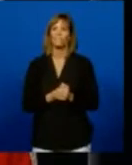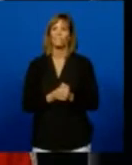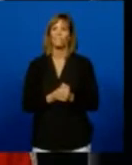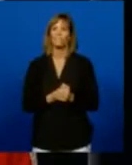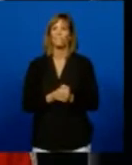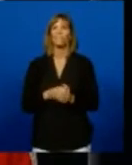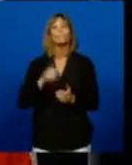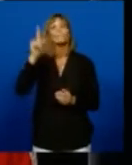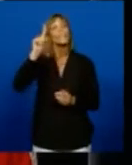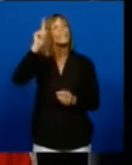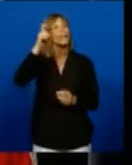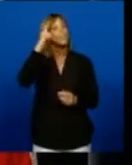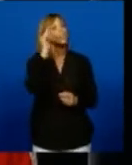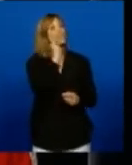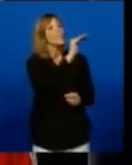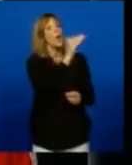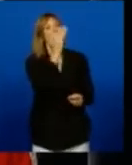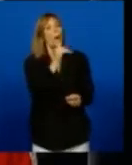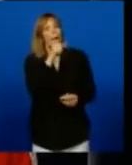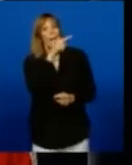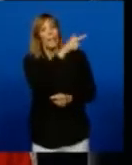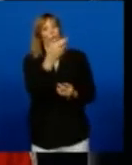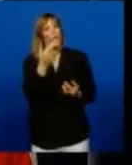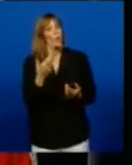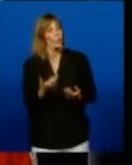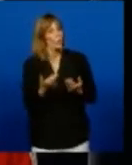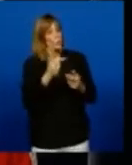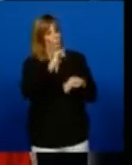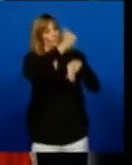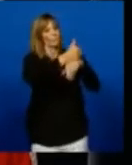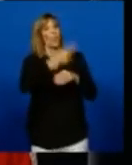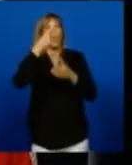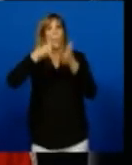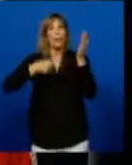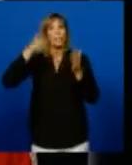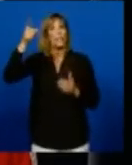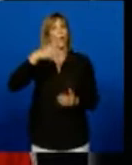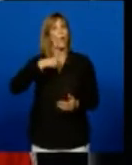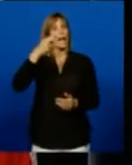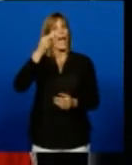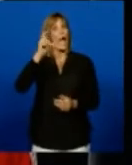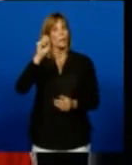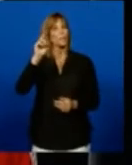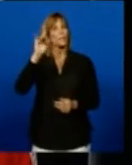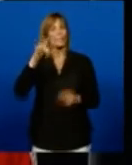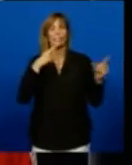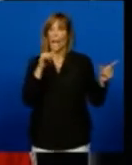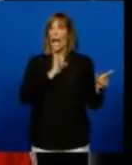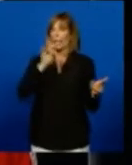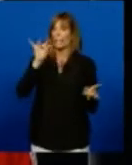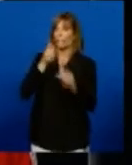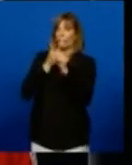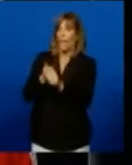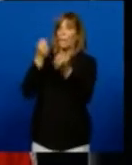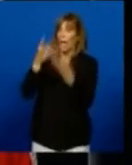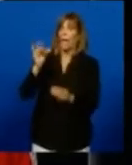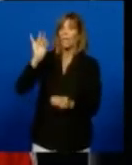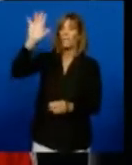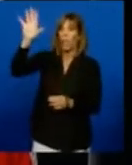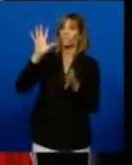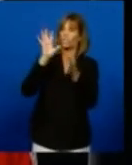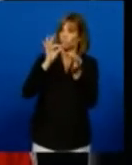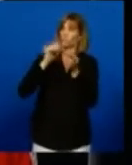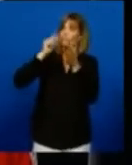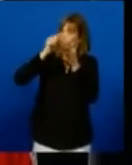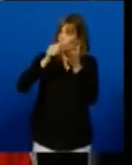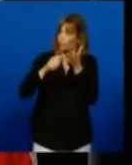Why not implement the specific recommendations from the White House Coronavirus Task Force? I have done a lot of them, but we have, you know, data that we're looking at on a daily